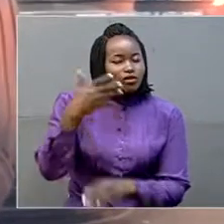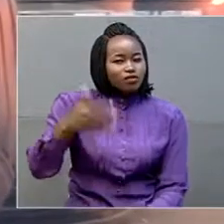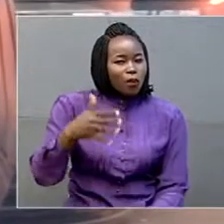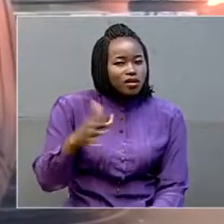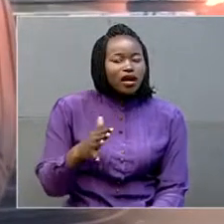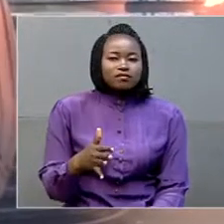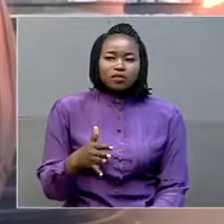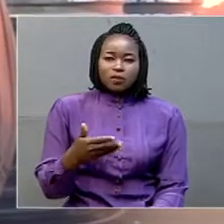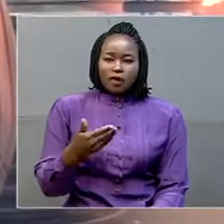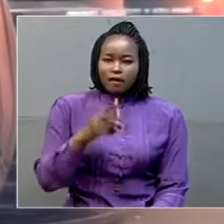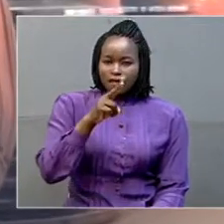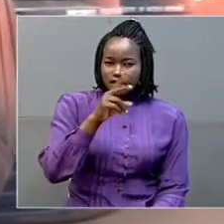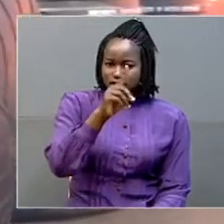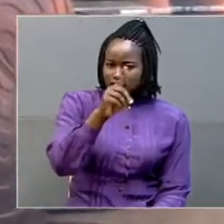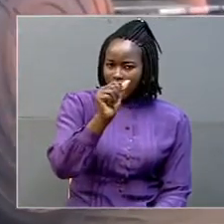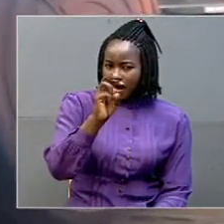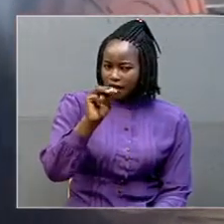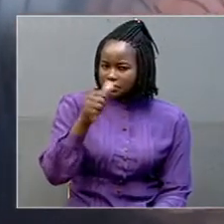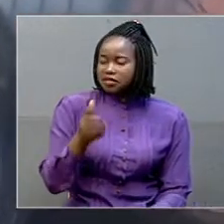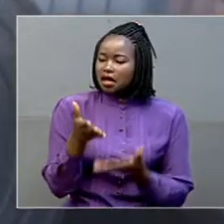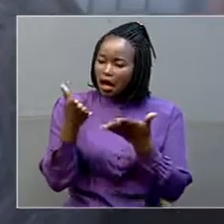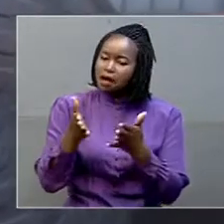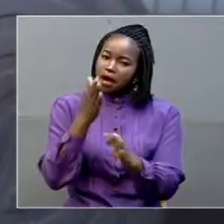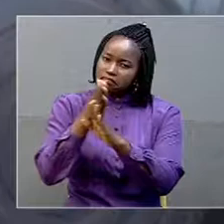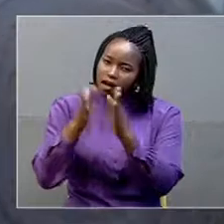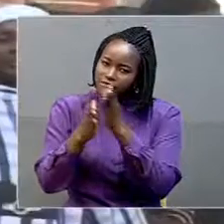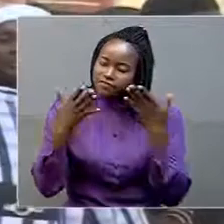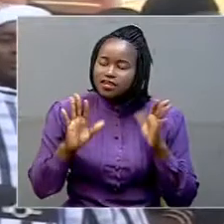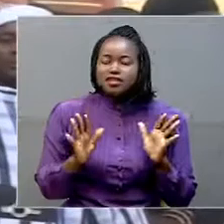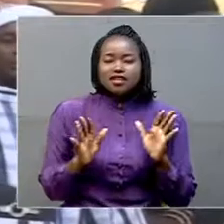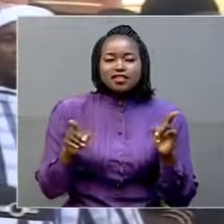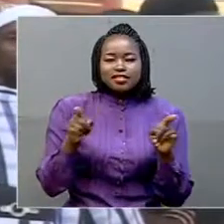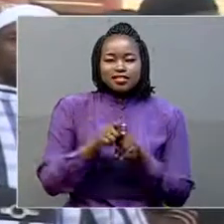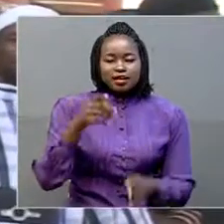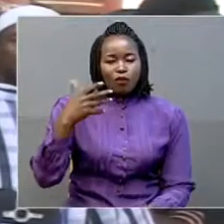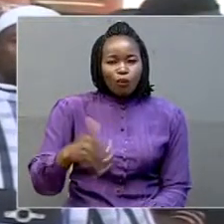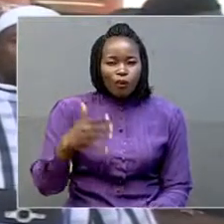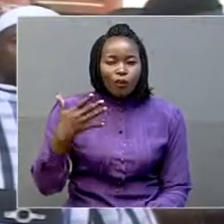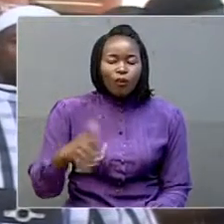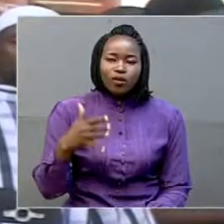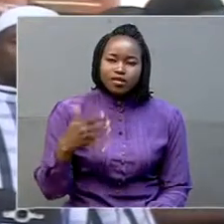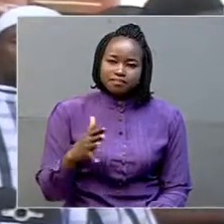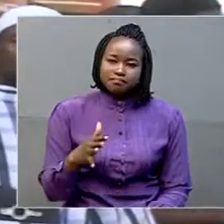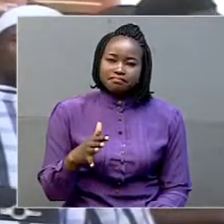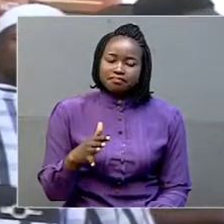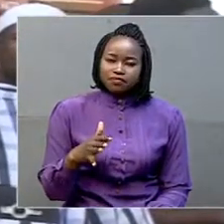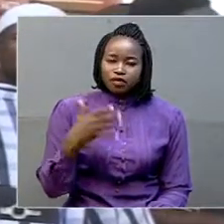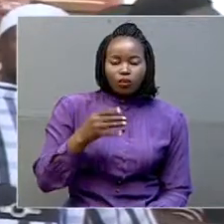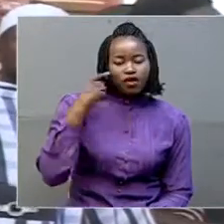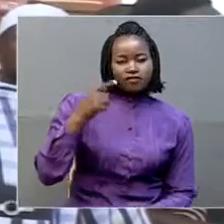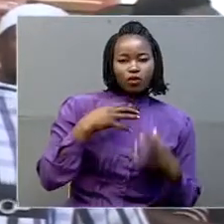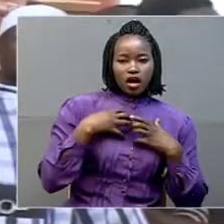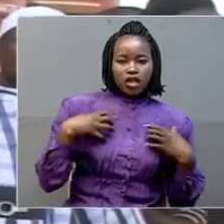valley tanks and then they increase the water for the animals